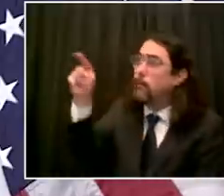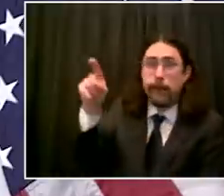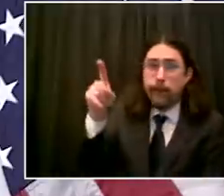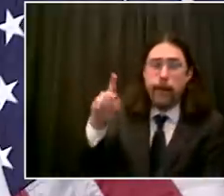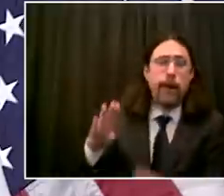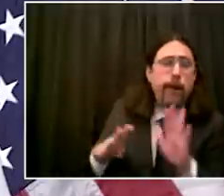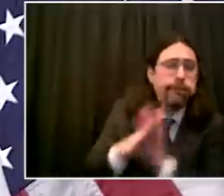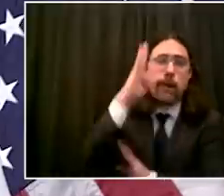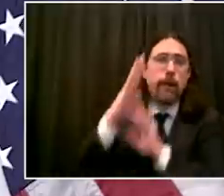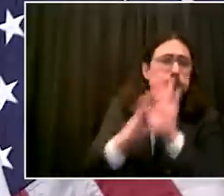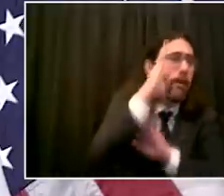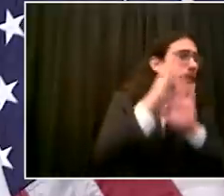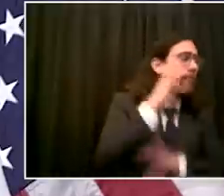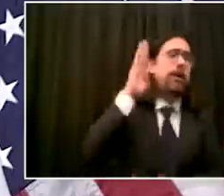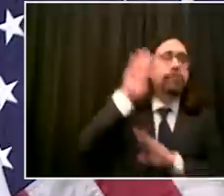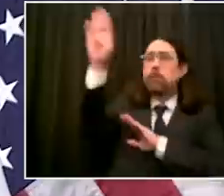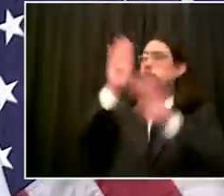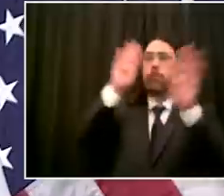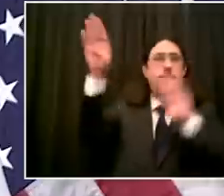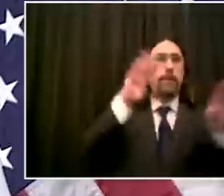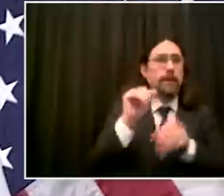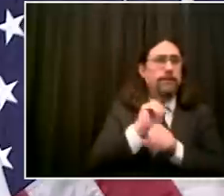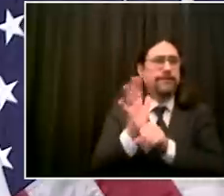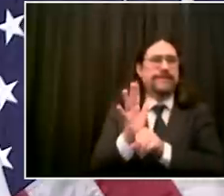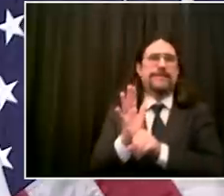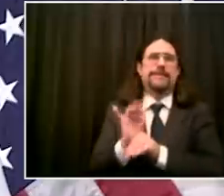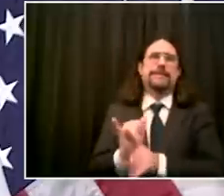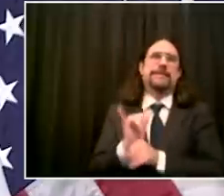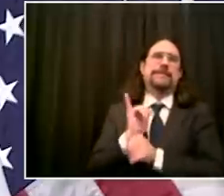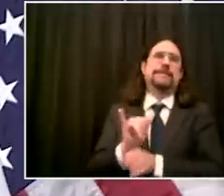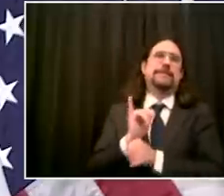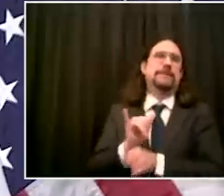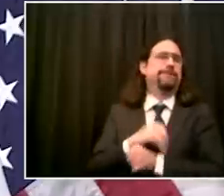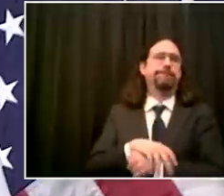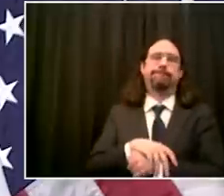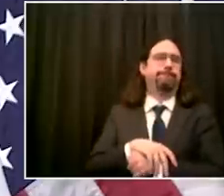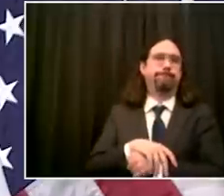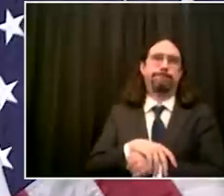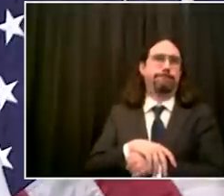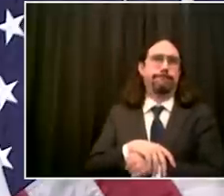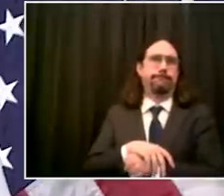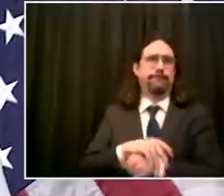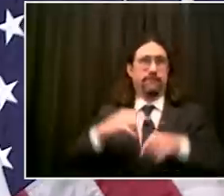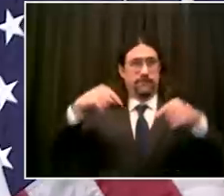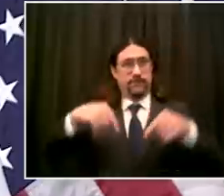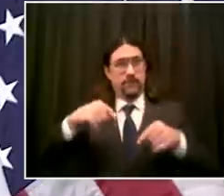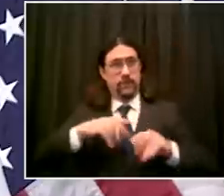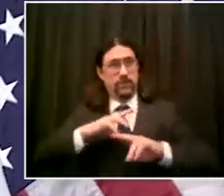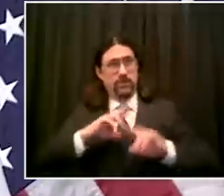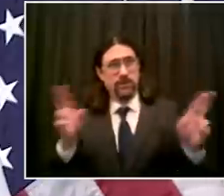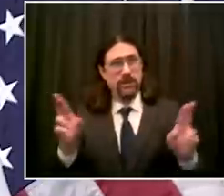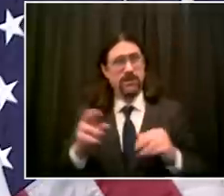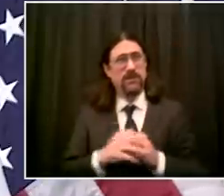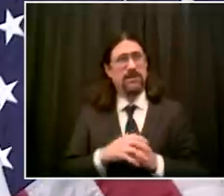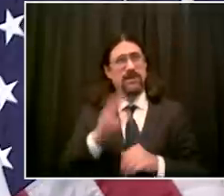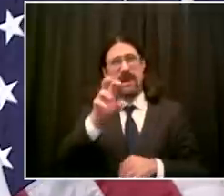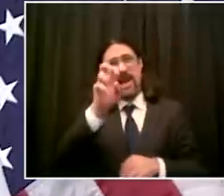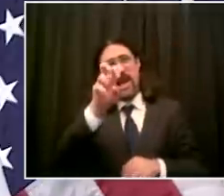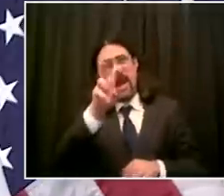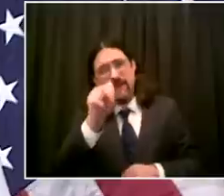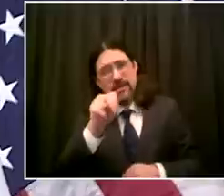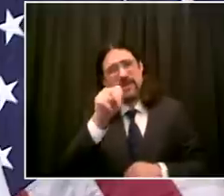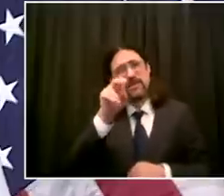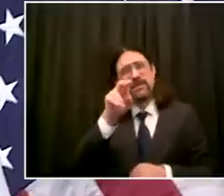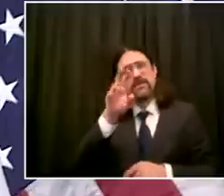i think everything's going to be interrelated to the reality on the ground i think the obviously we all want to know will there be